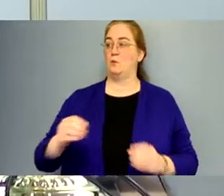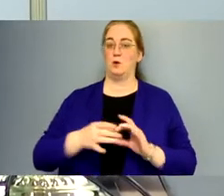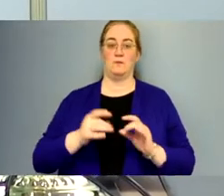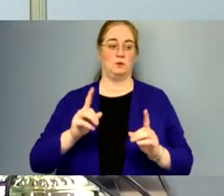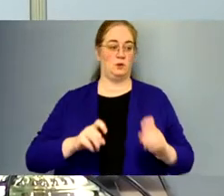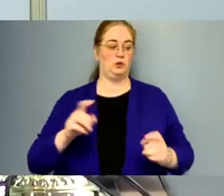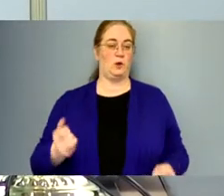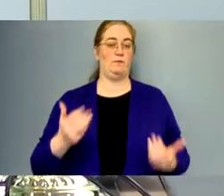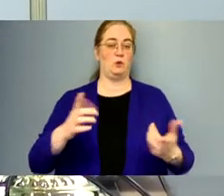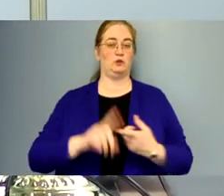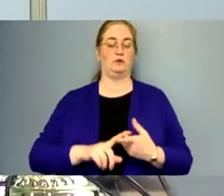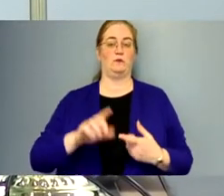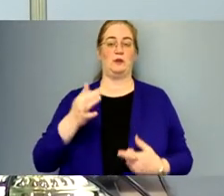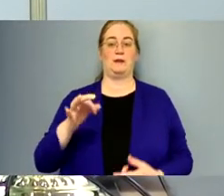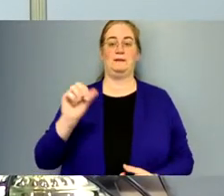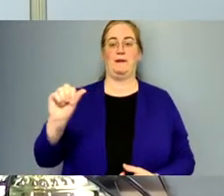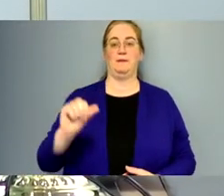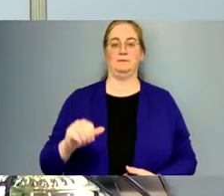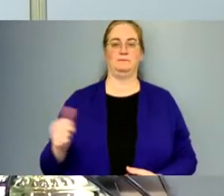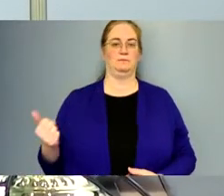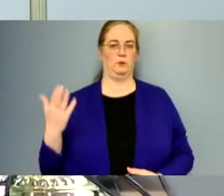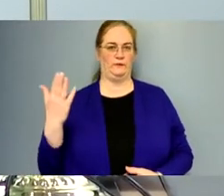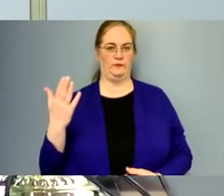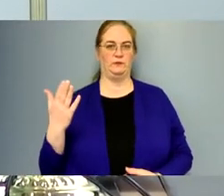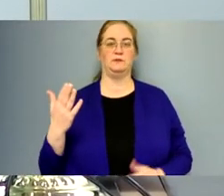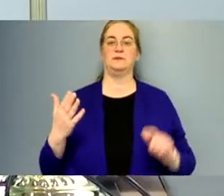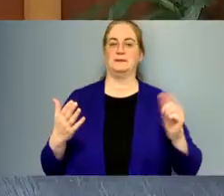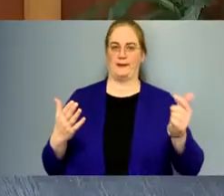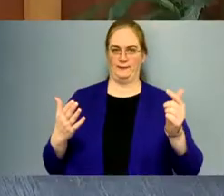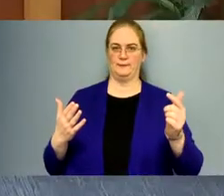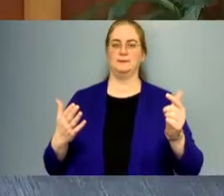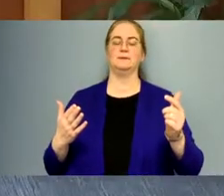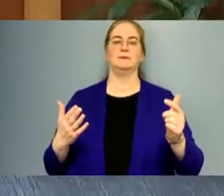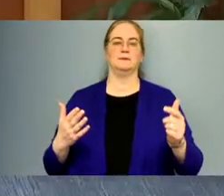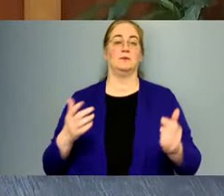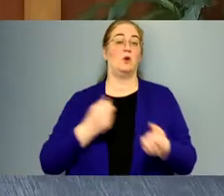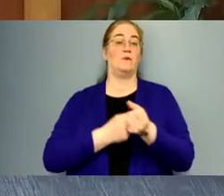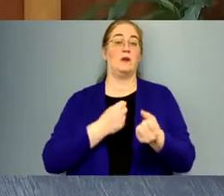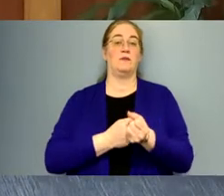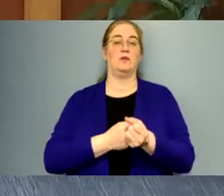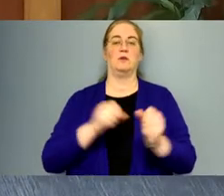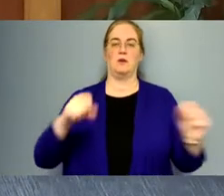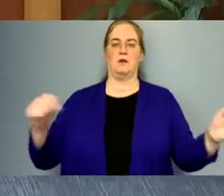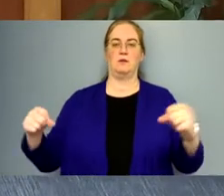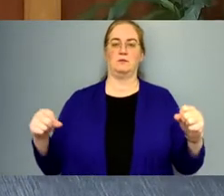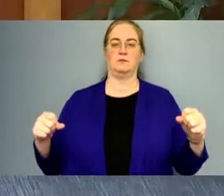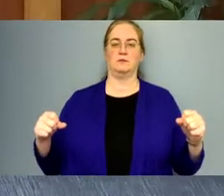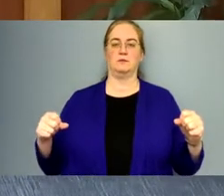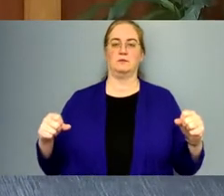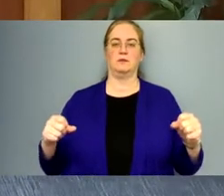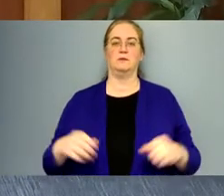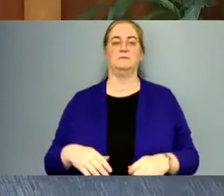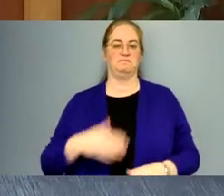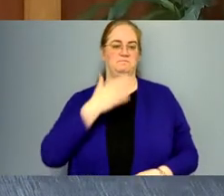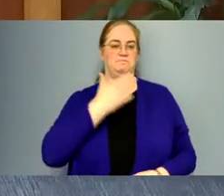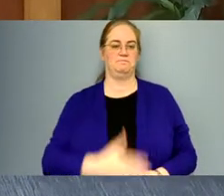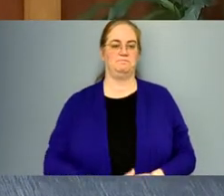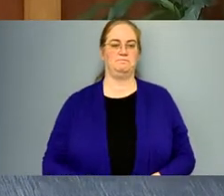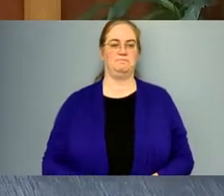questions, is there a motion for 19A? All moved. All in favor? All right. All right. Thank you.